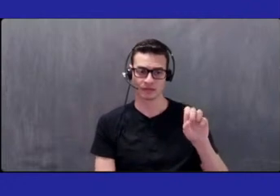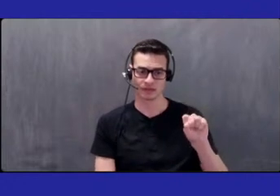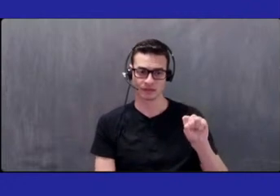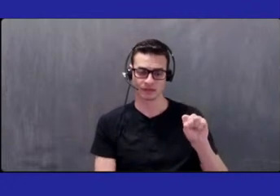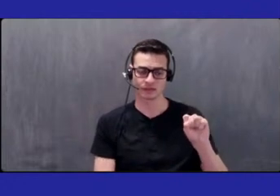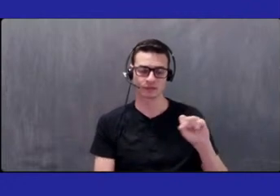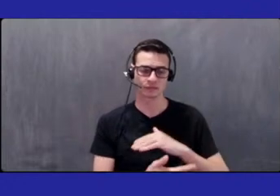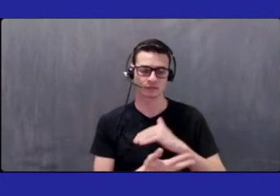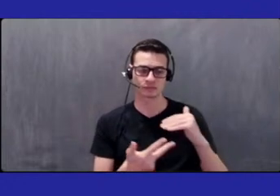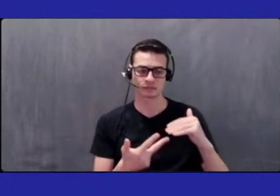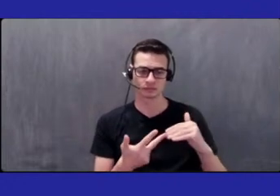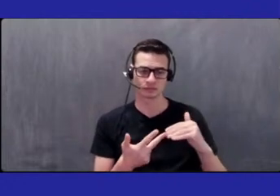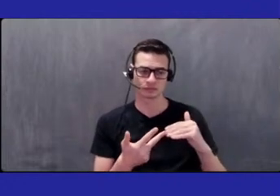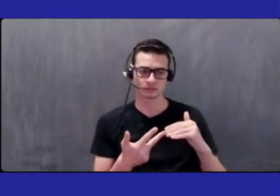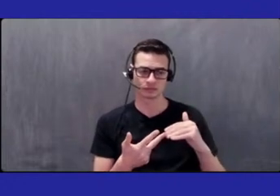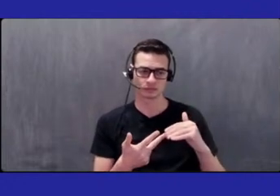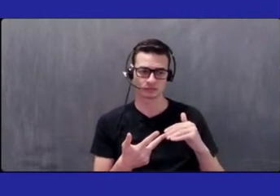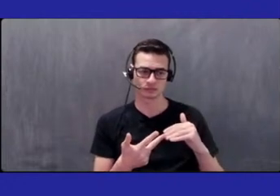also have